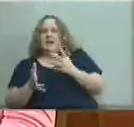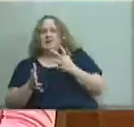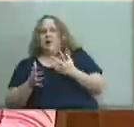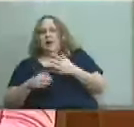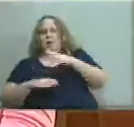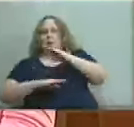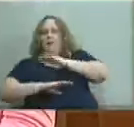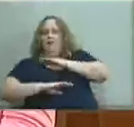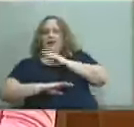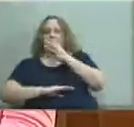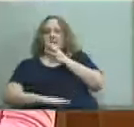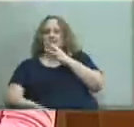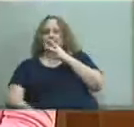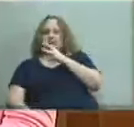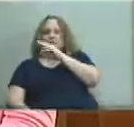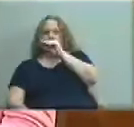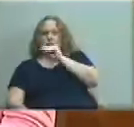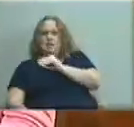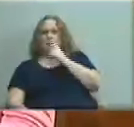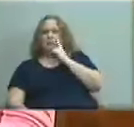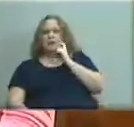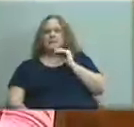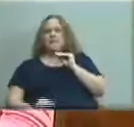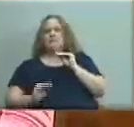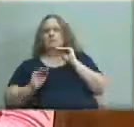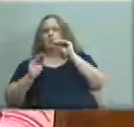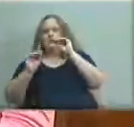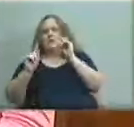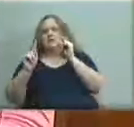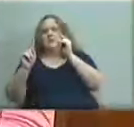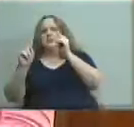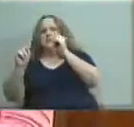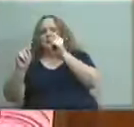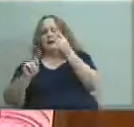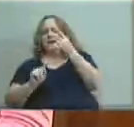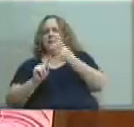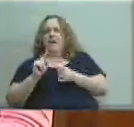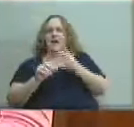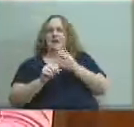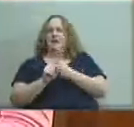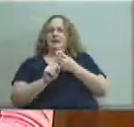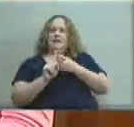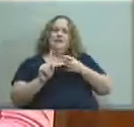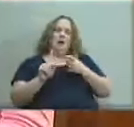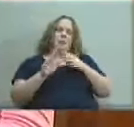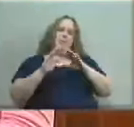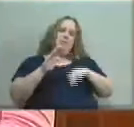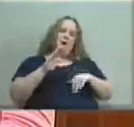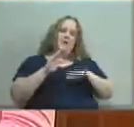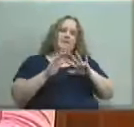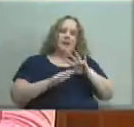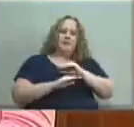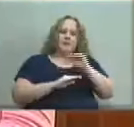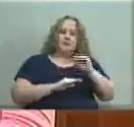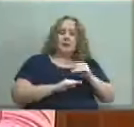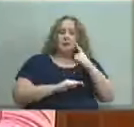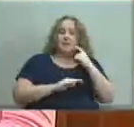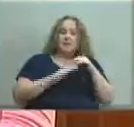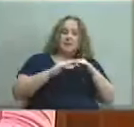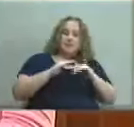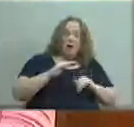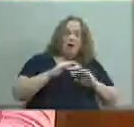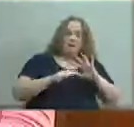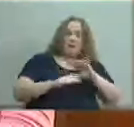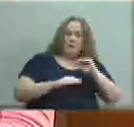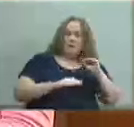percentile based on a locked goal but because it is a moving target they cannot actually get out of the bottom five percent just because a school is in the bottom five percent does